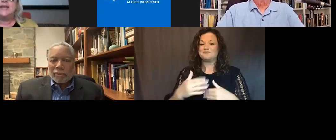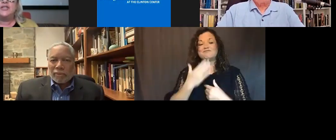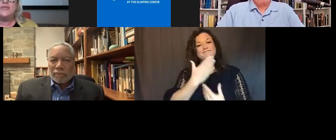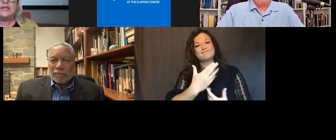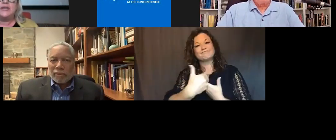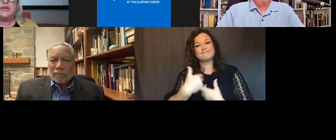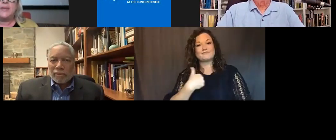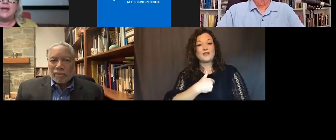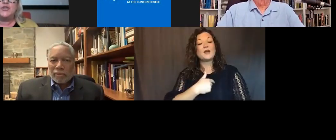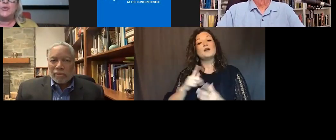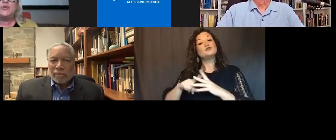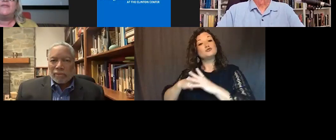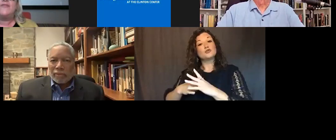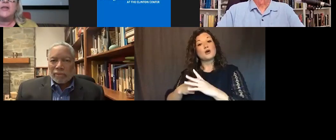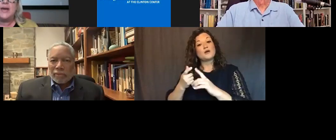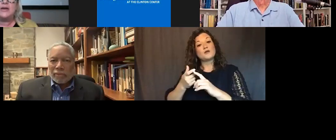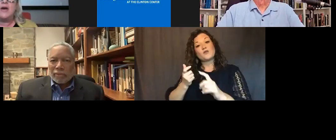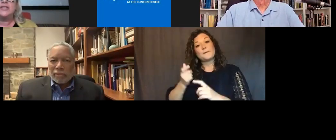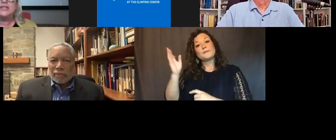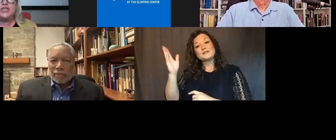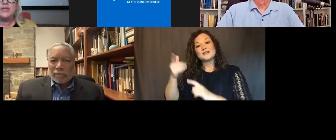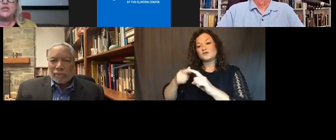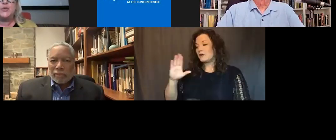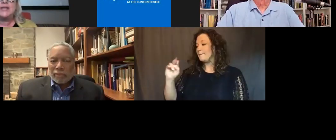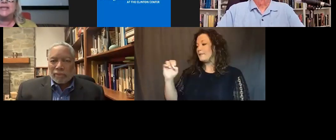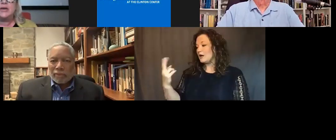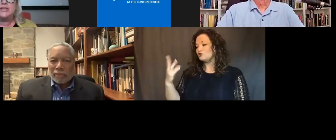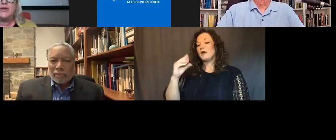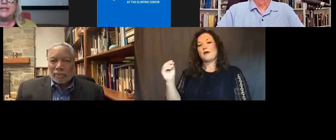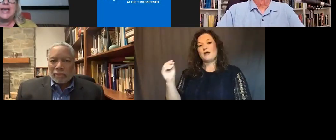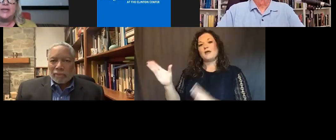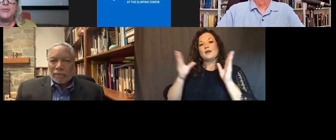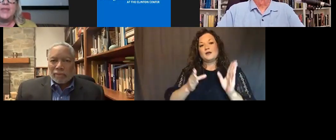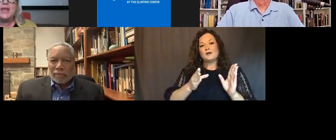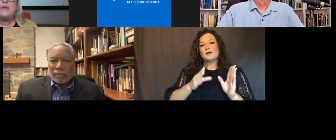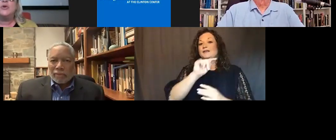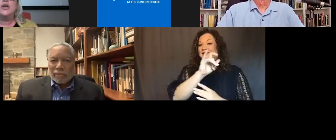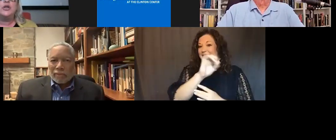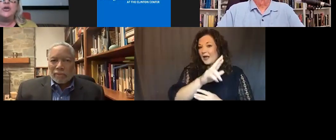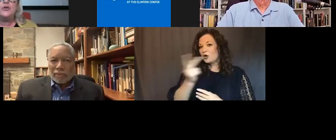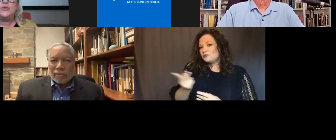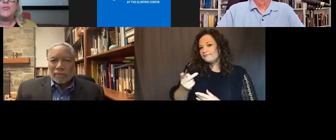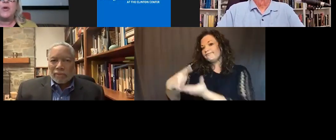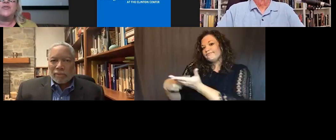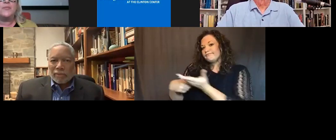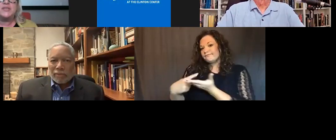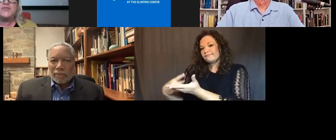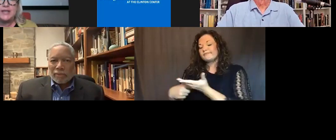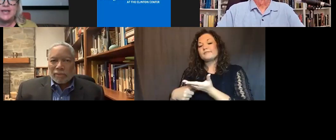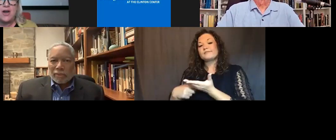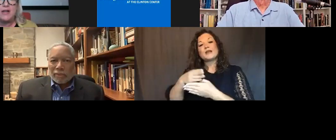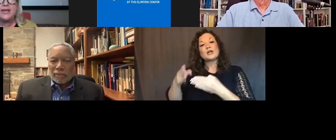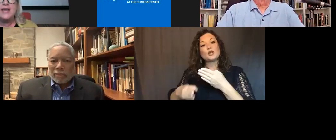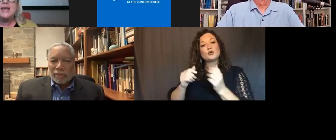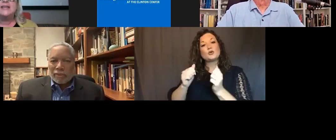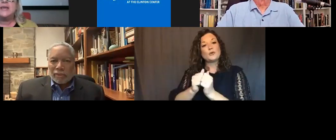presentation from Secretary Bunch, which will be followed by a conversation between the Secretary and Taylor, and we'll conclude with remarks from my friend